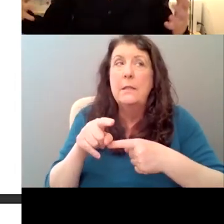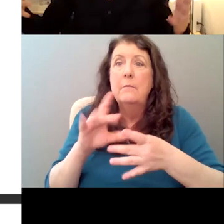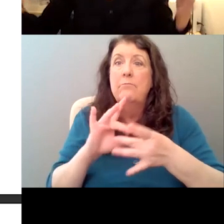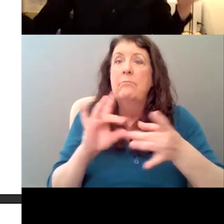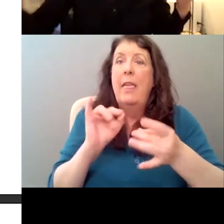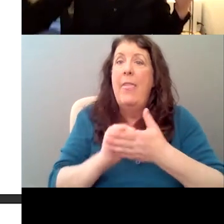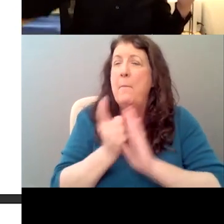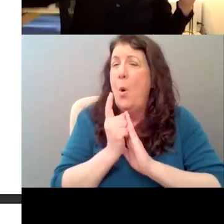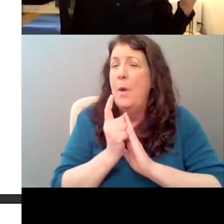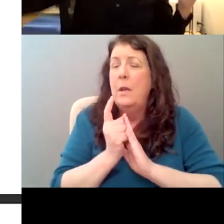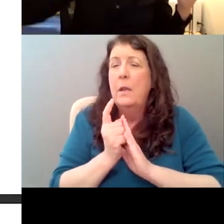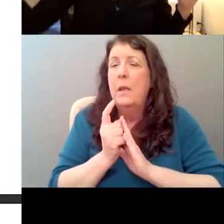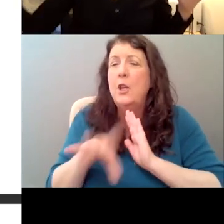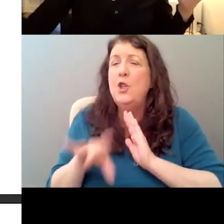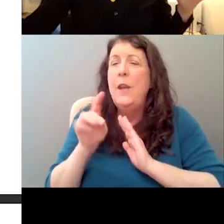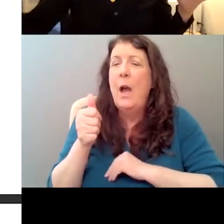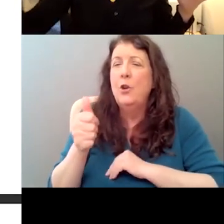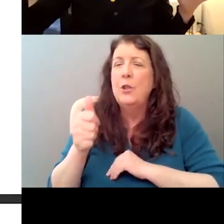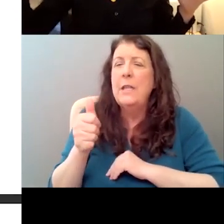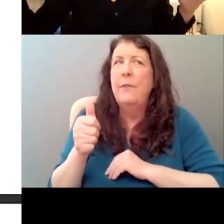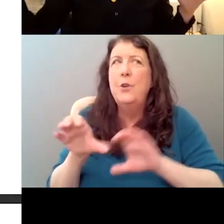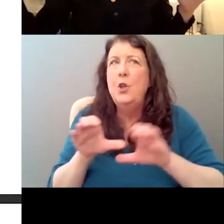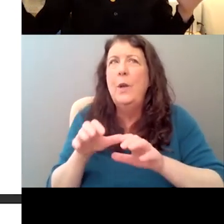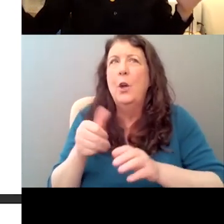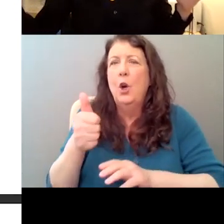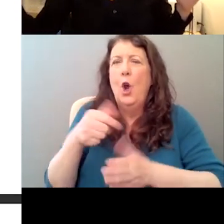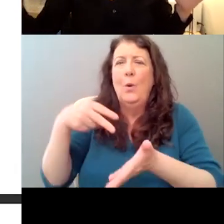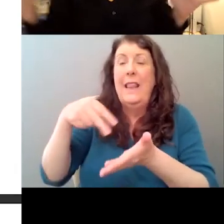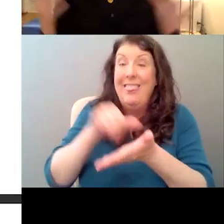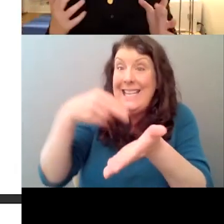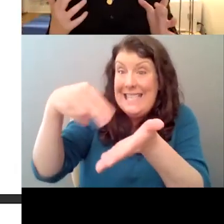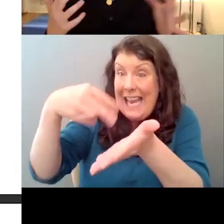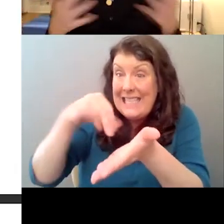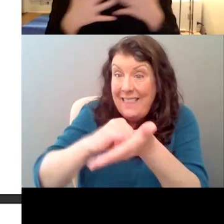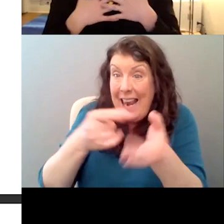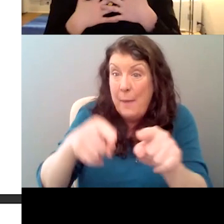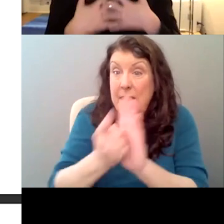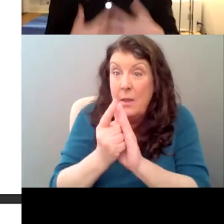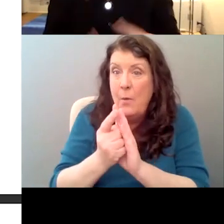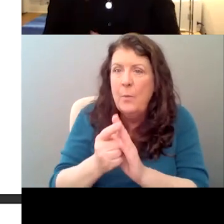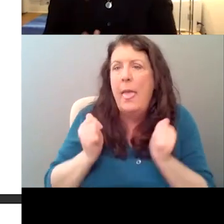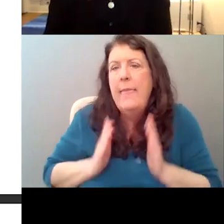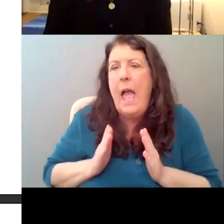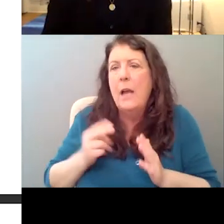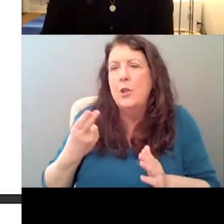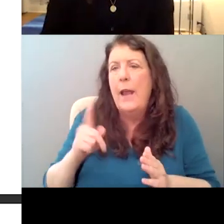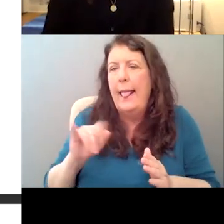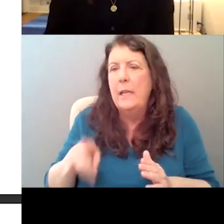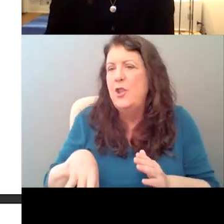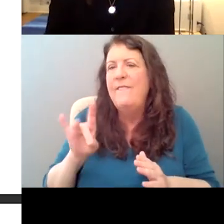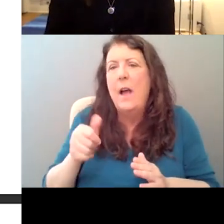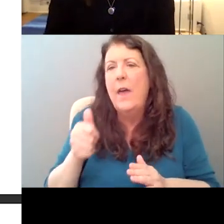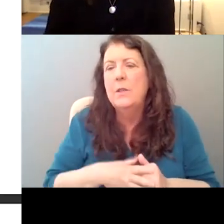little sort of dancing that she does in that moment. And like, I, it's just, it's so beautiful. And it's like, just